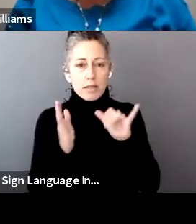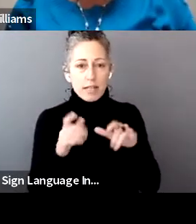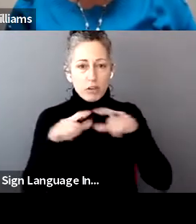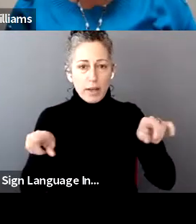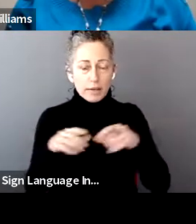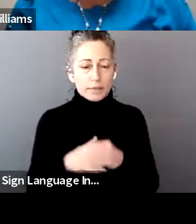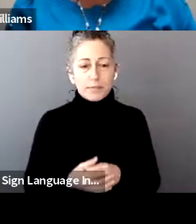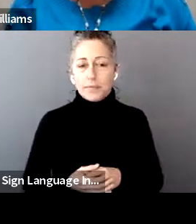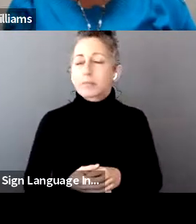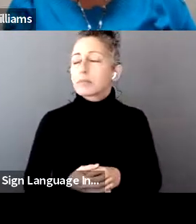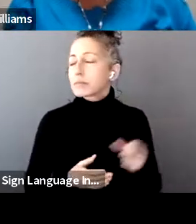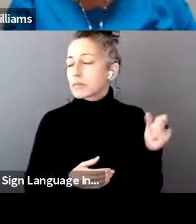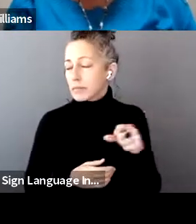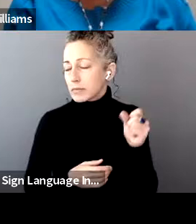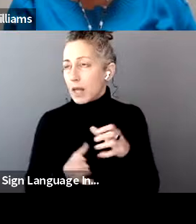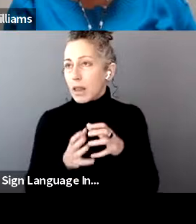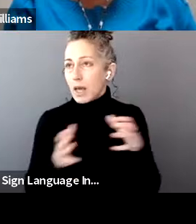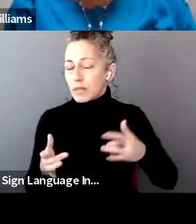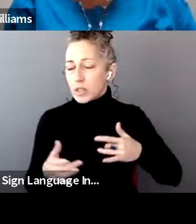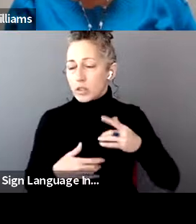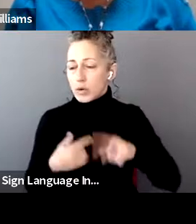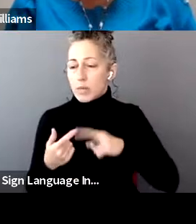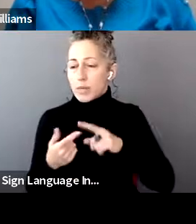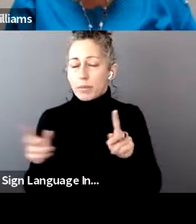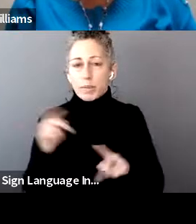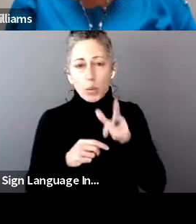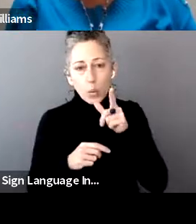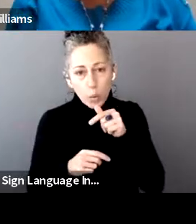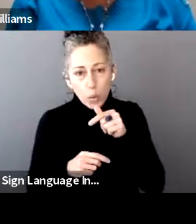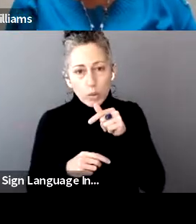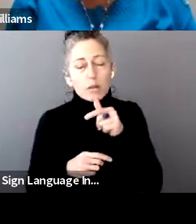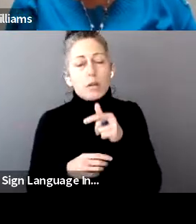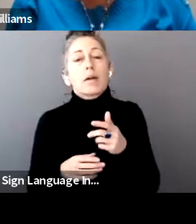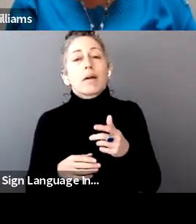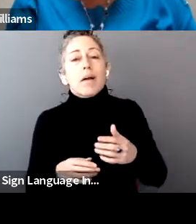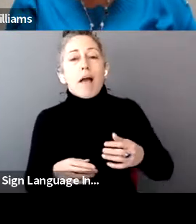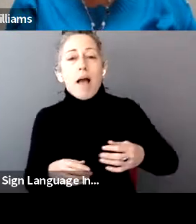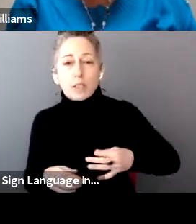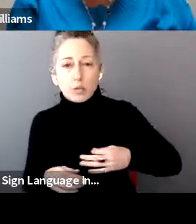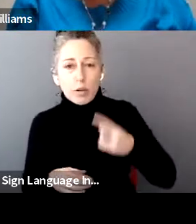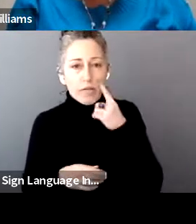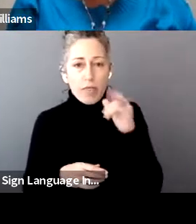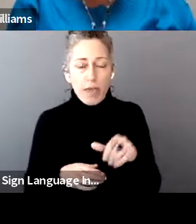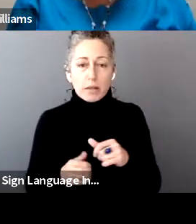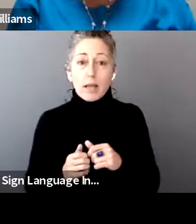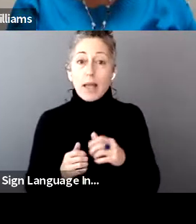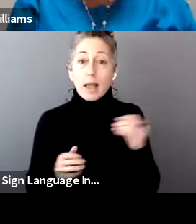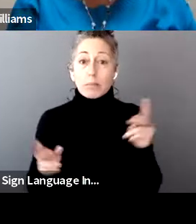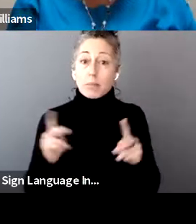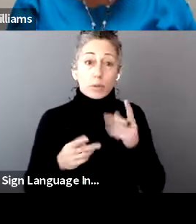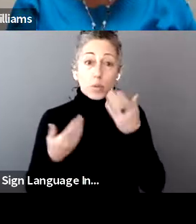there's a lot of concern about people who might be eligible for stimulus checks not knowing how to apply for those.